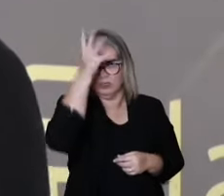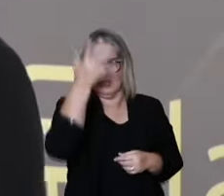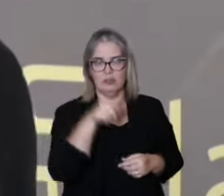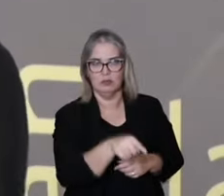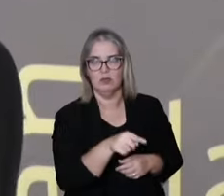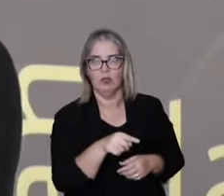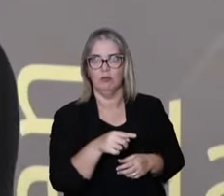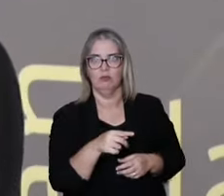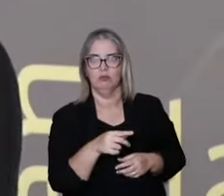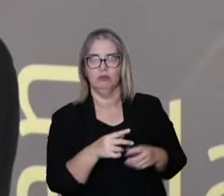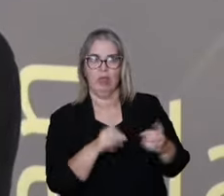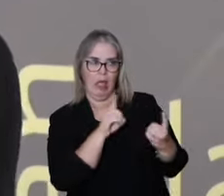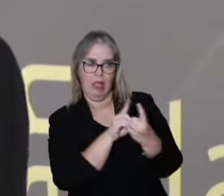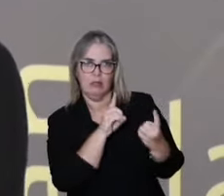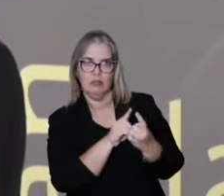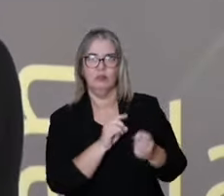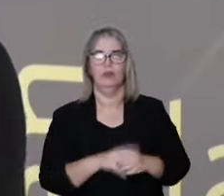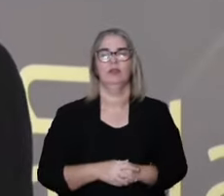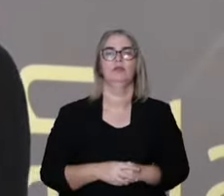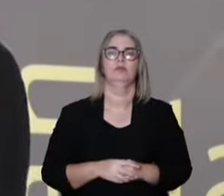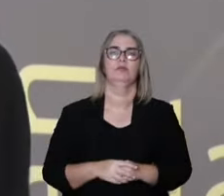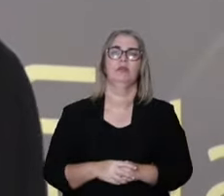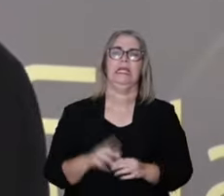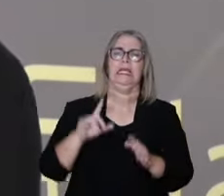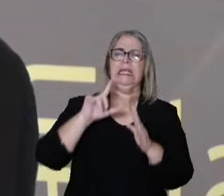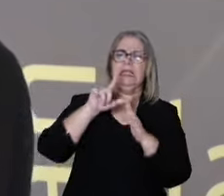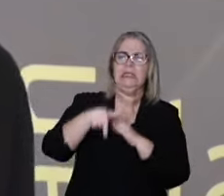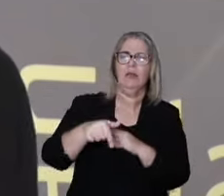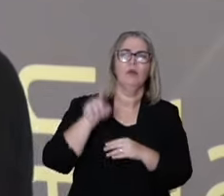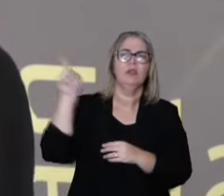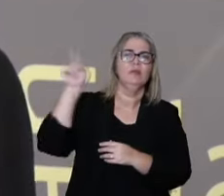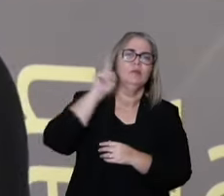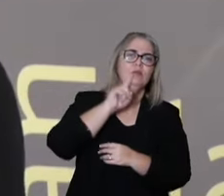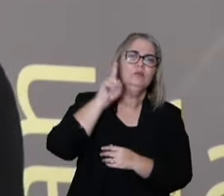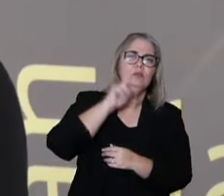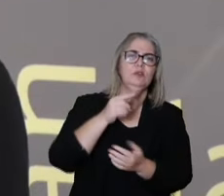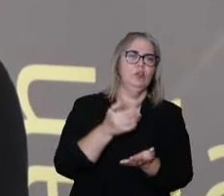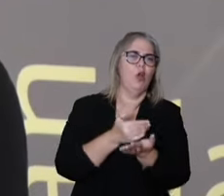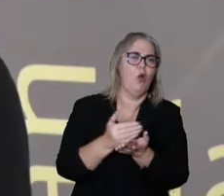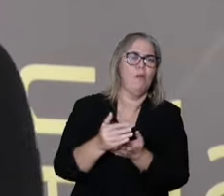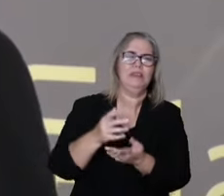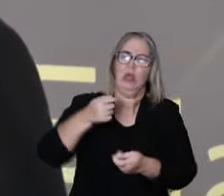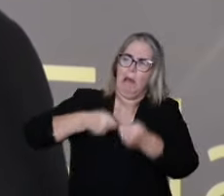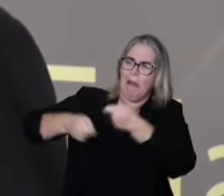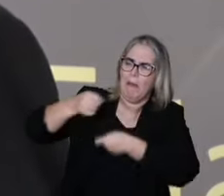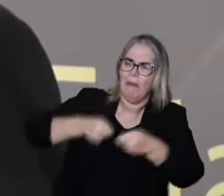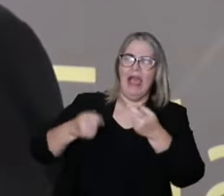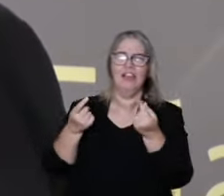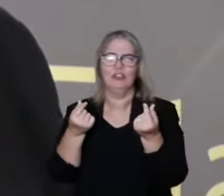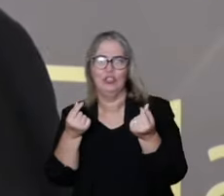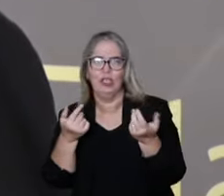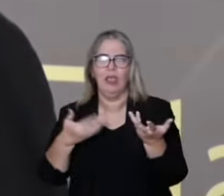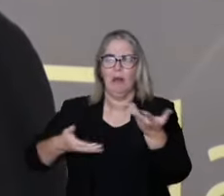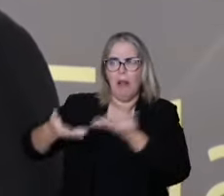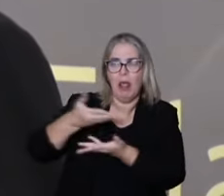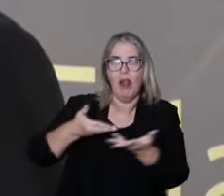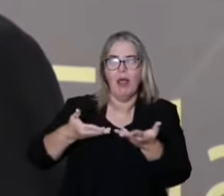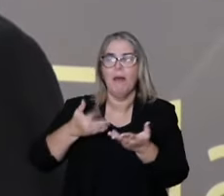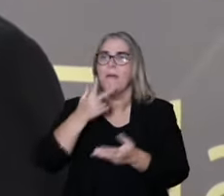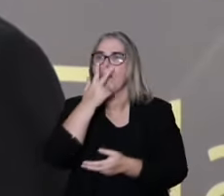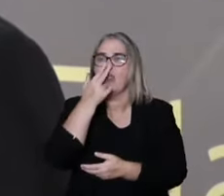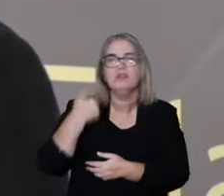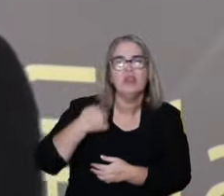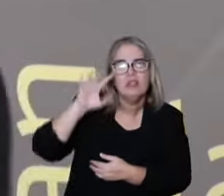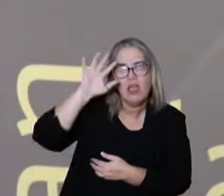they have the commitment of making the best decision. With the process of mercantilization of the medicine in the US and also in